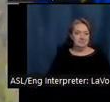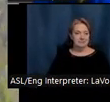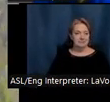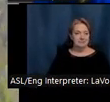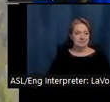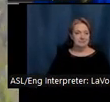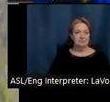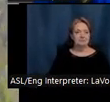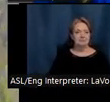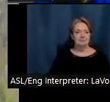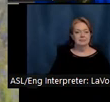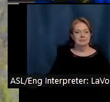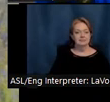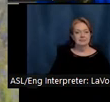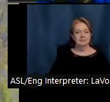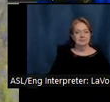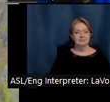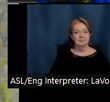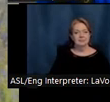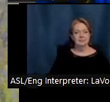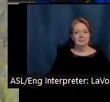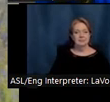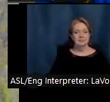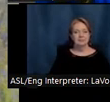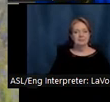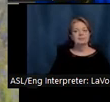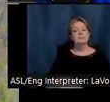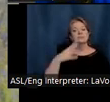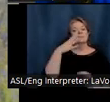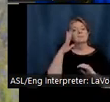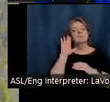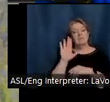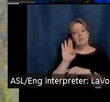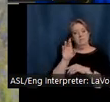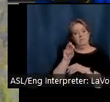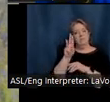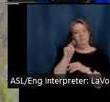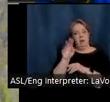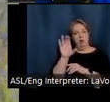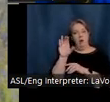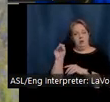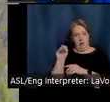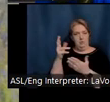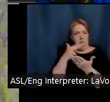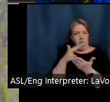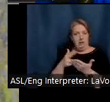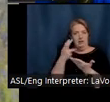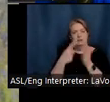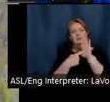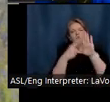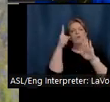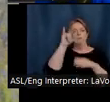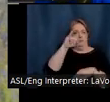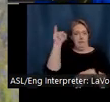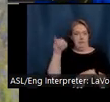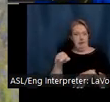After Steele exhibited his Brown County paintings in Indianapolis, other artists were compelled by